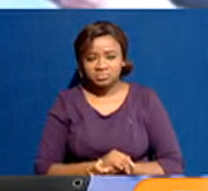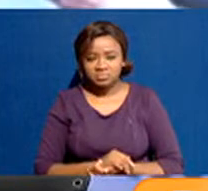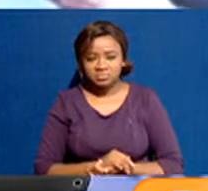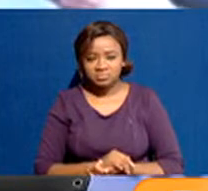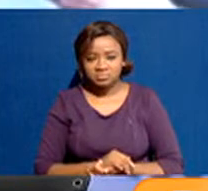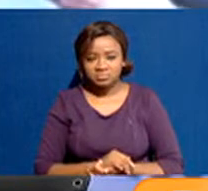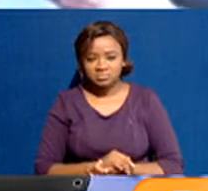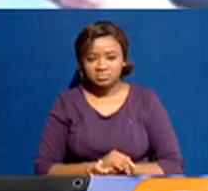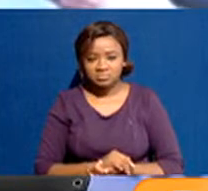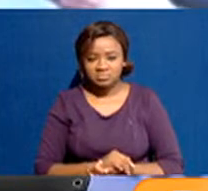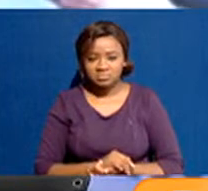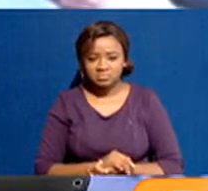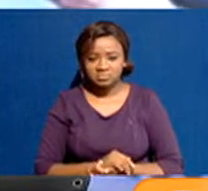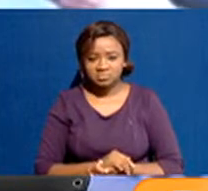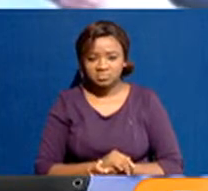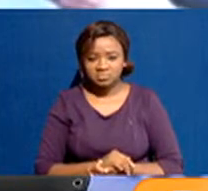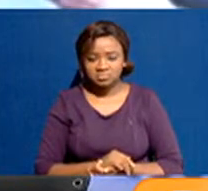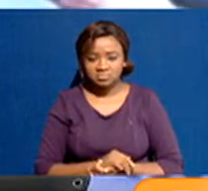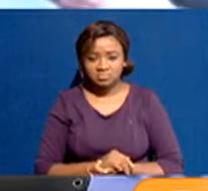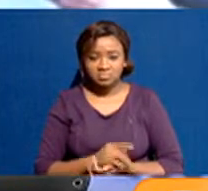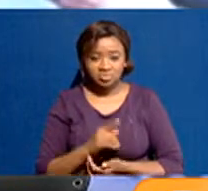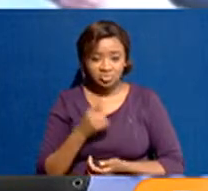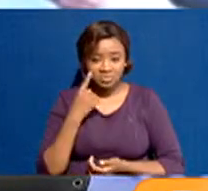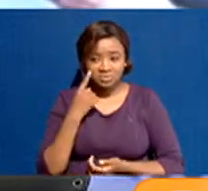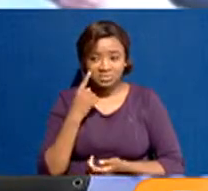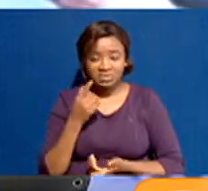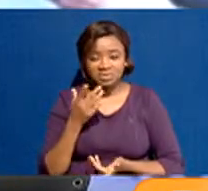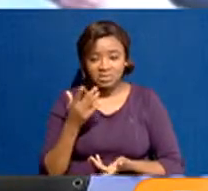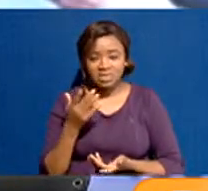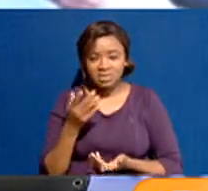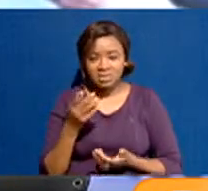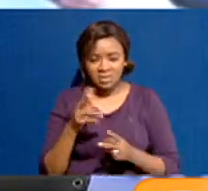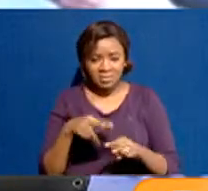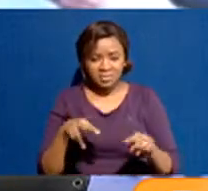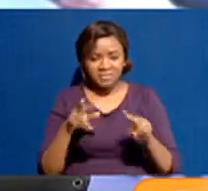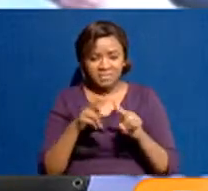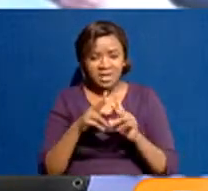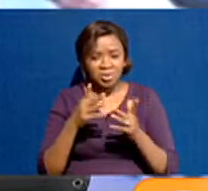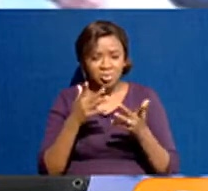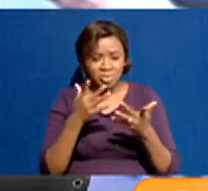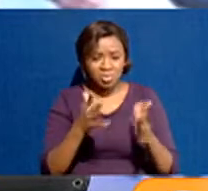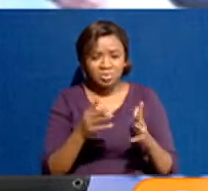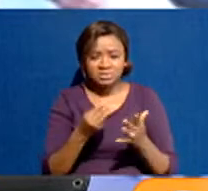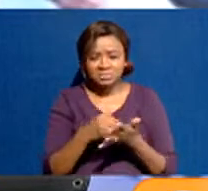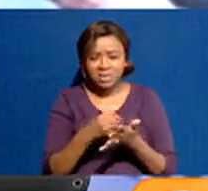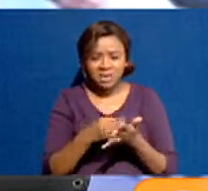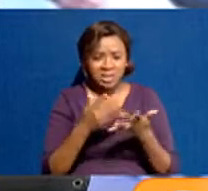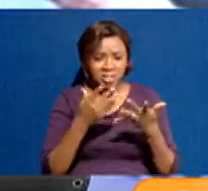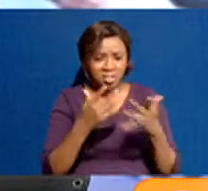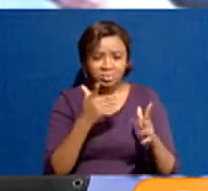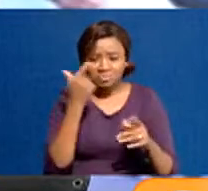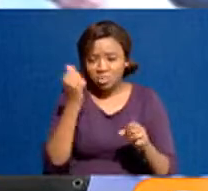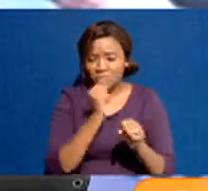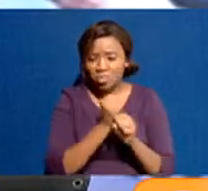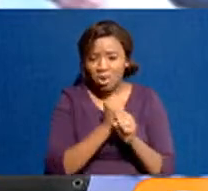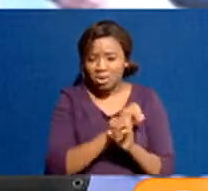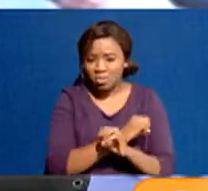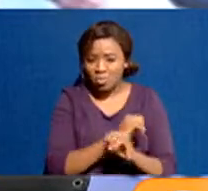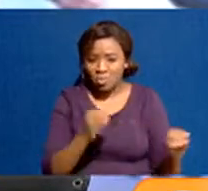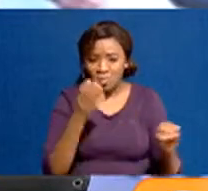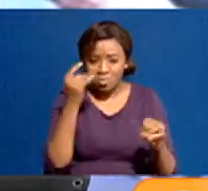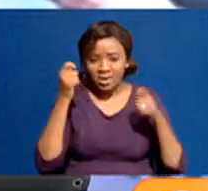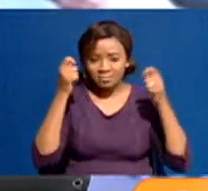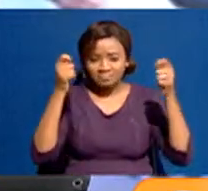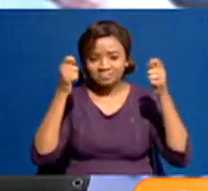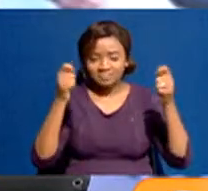there was a loss to the economy, about 3 billion. So that's 10 billion just gone right there. From a revenue perspective, I used to be the